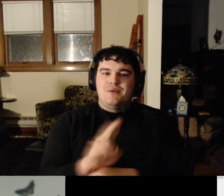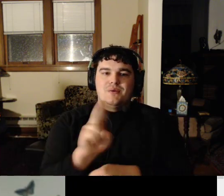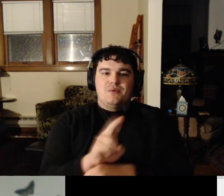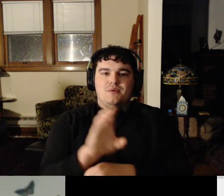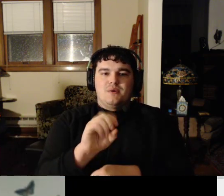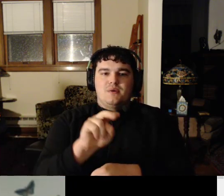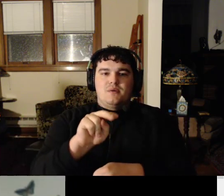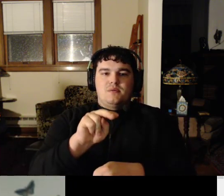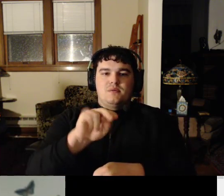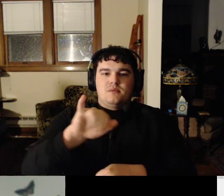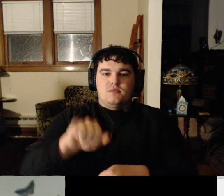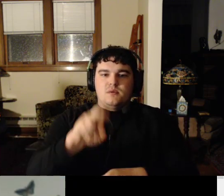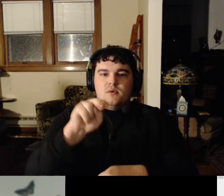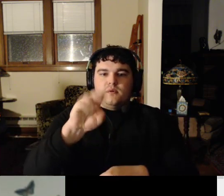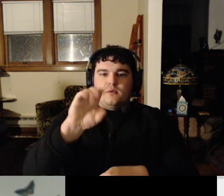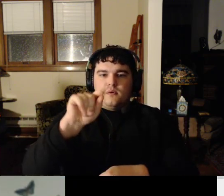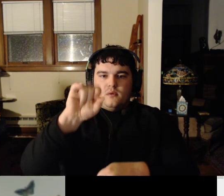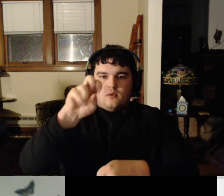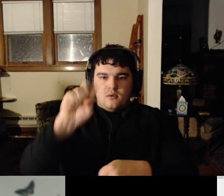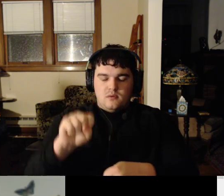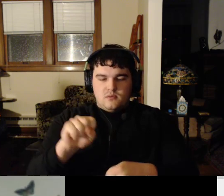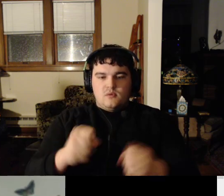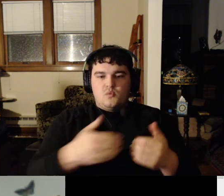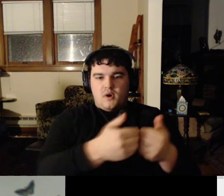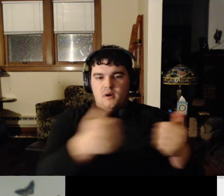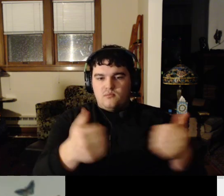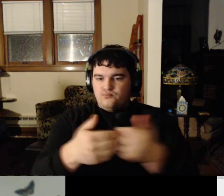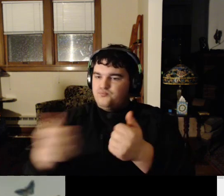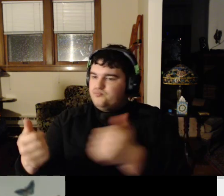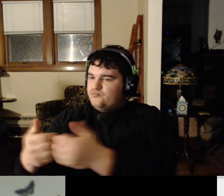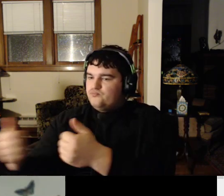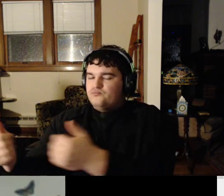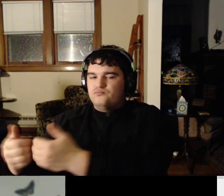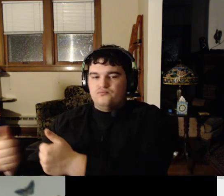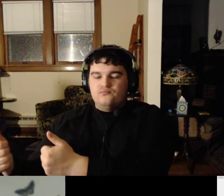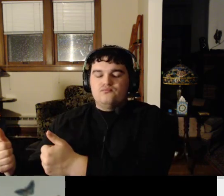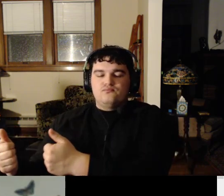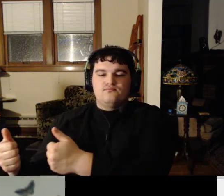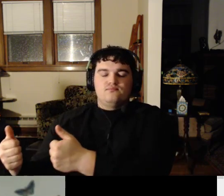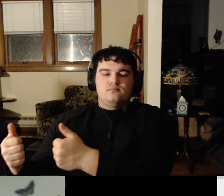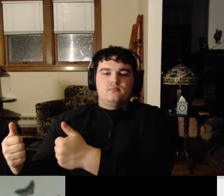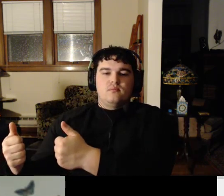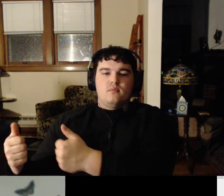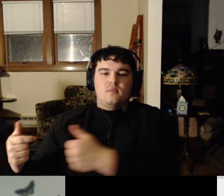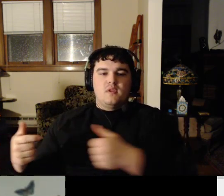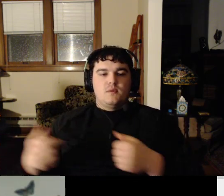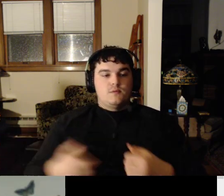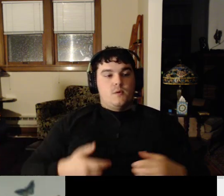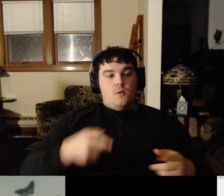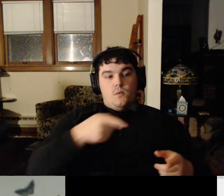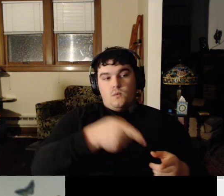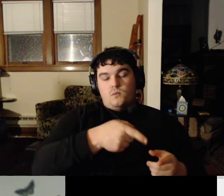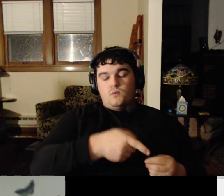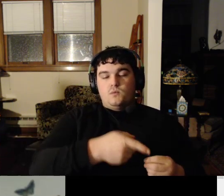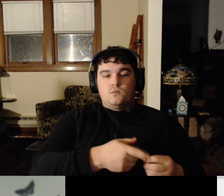worked a lot for that. We're going to break it into smaller sentences today. So to break it into a smaller sentence, what would we have to use?